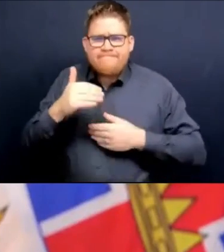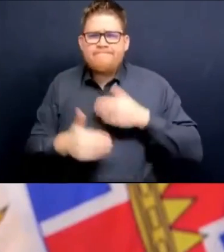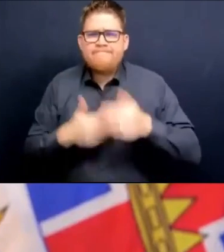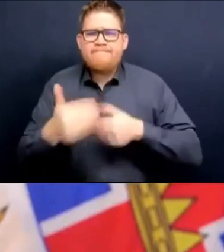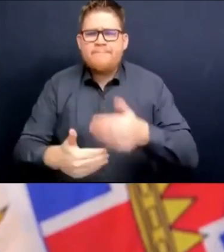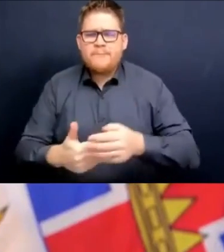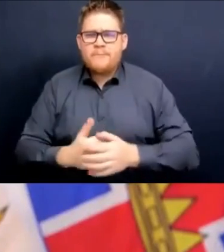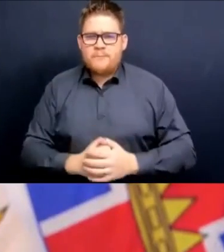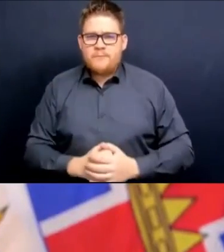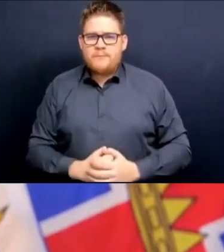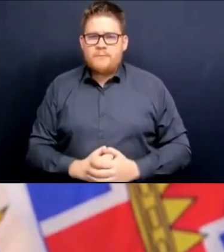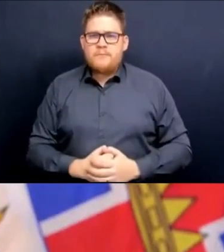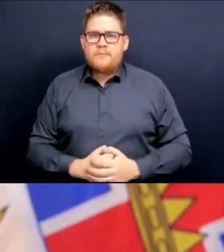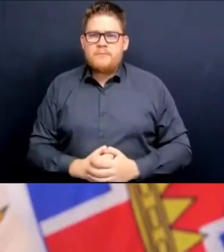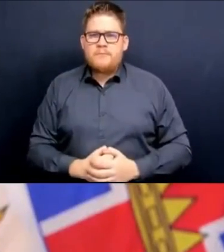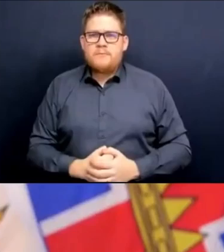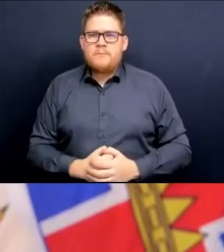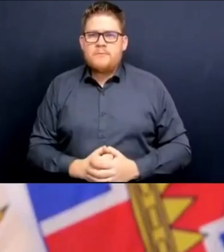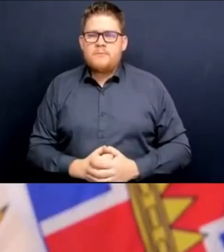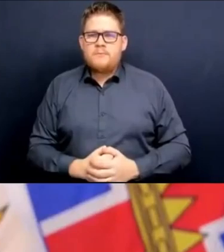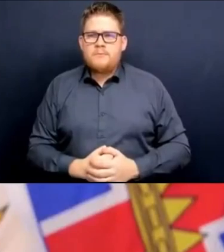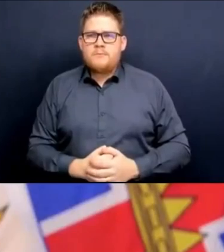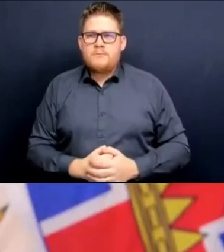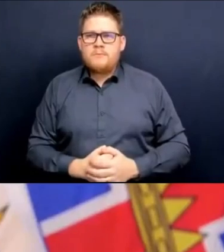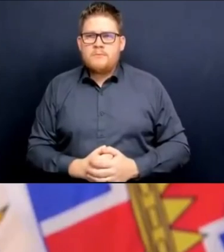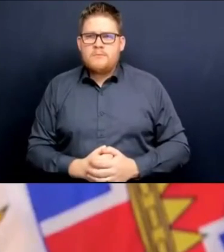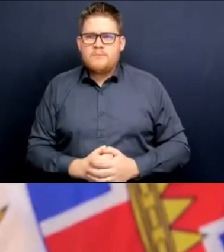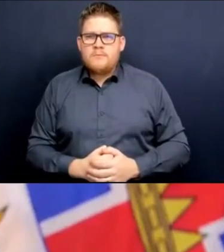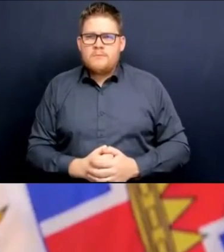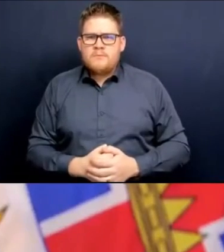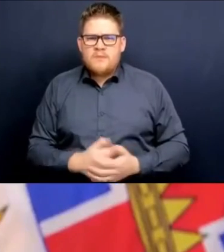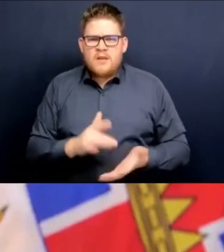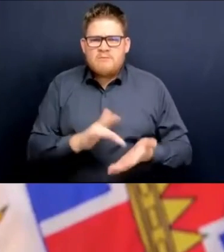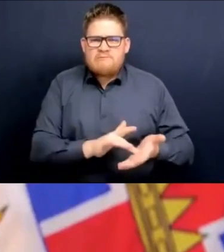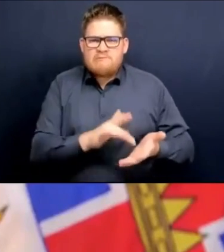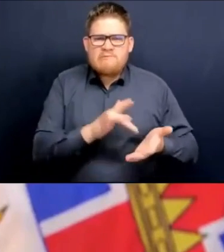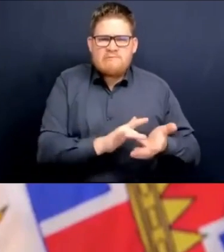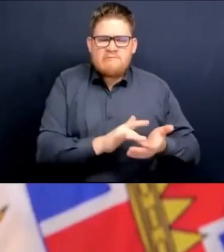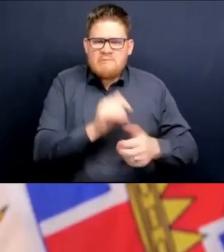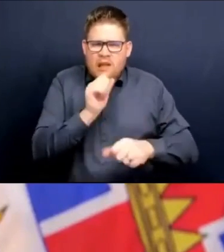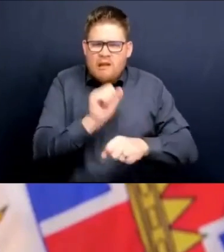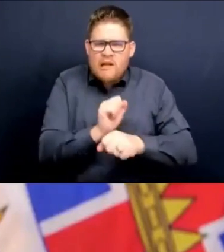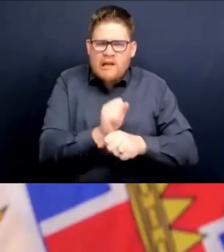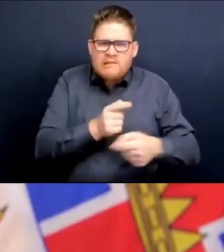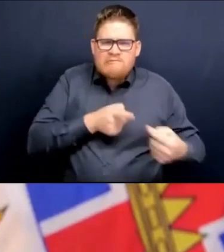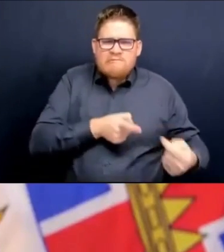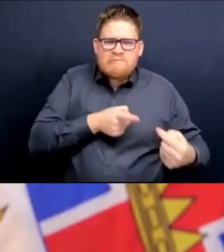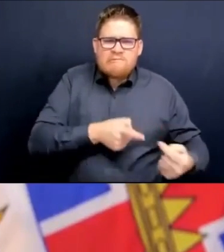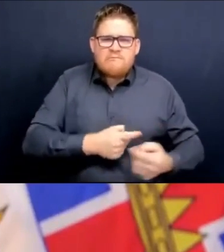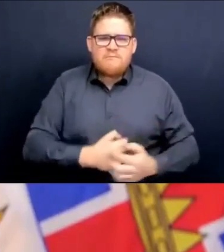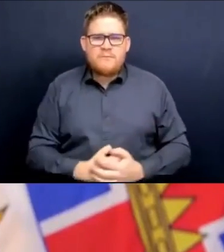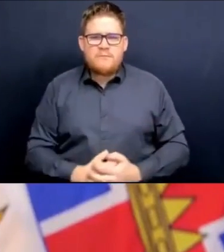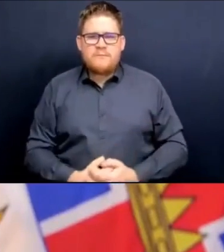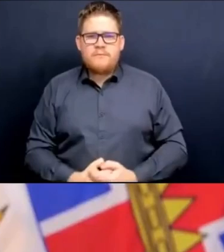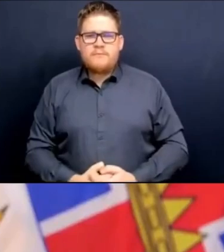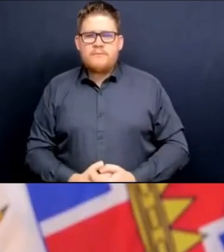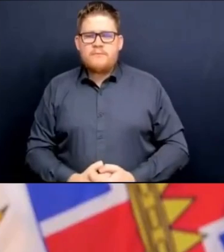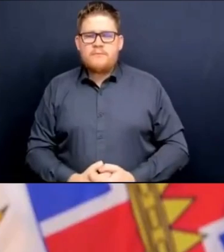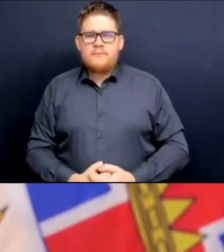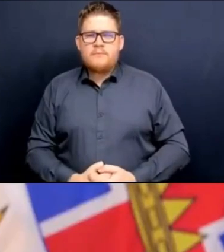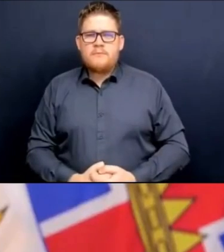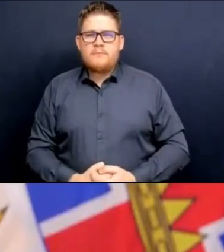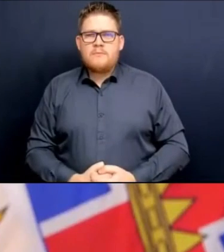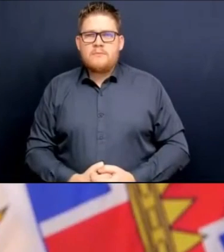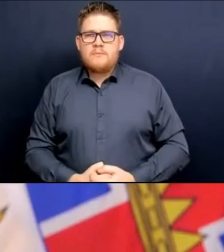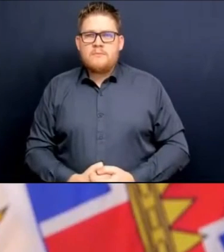and I'm trying to move this forward but it doesn't seem to want to go yet. It's on the side. That one is on side a little right